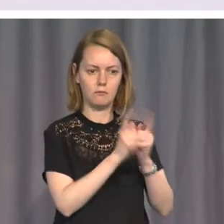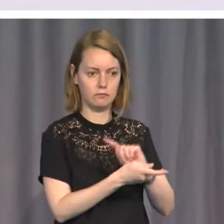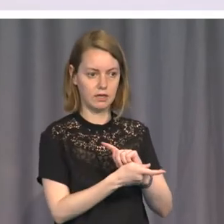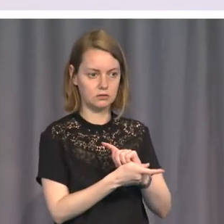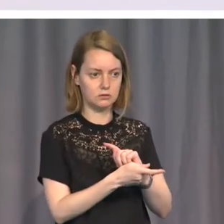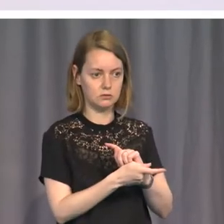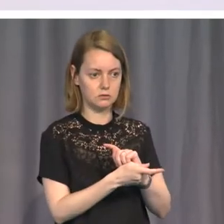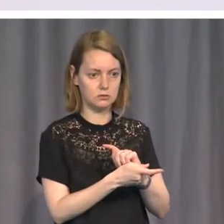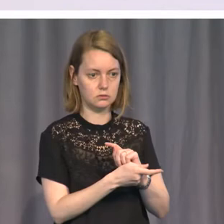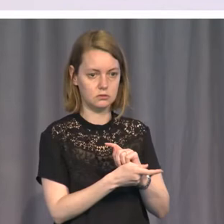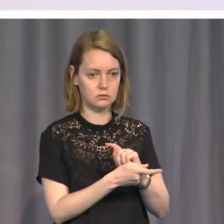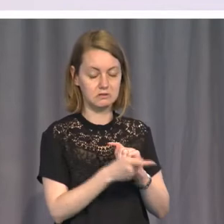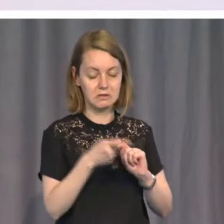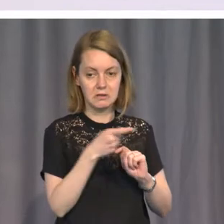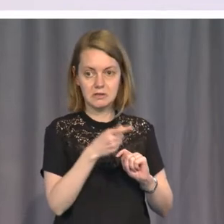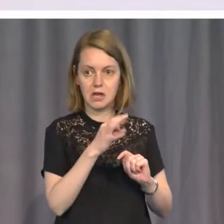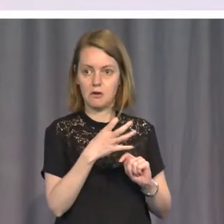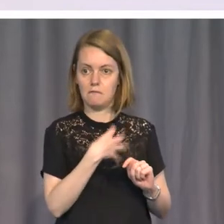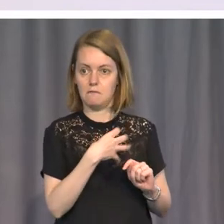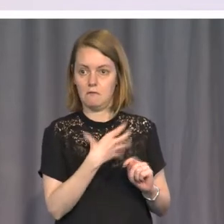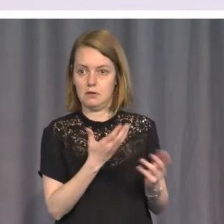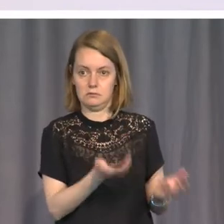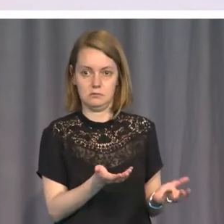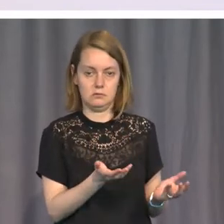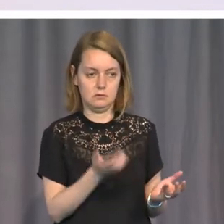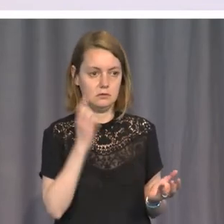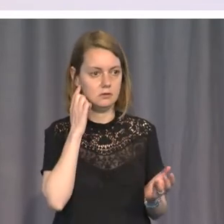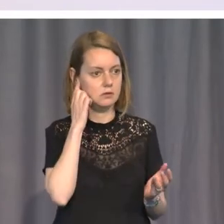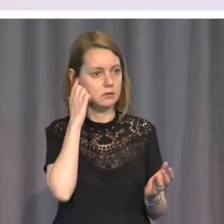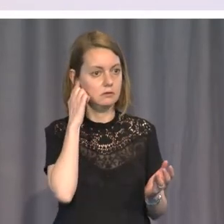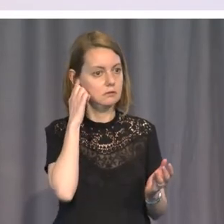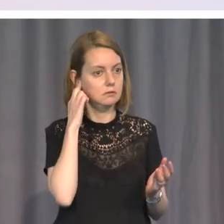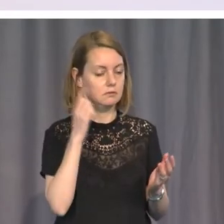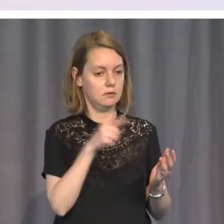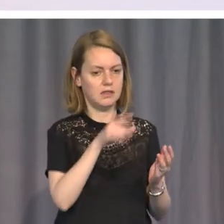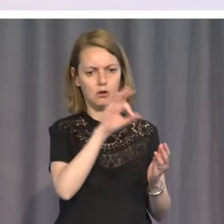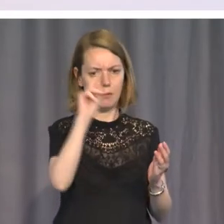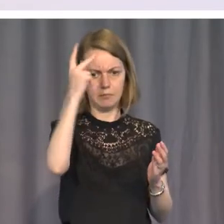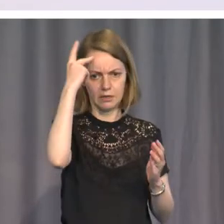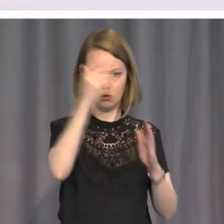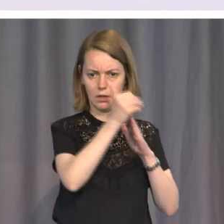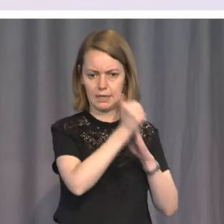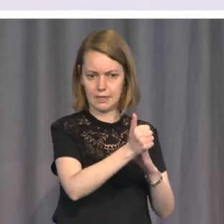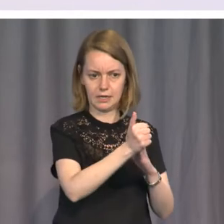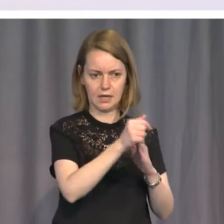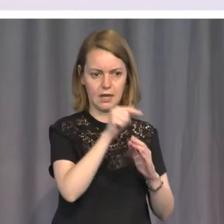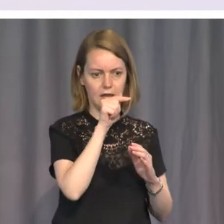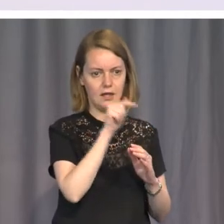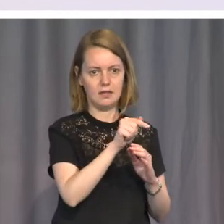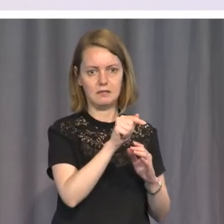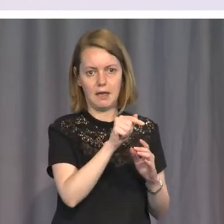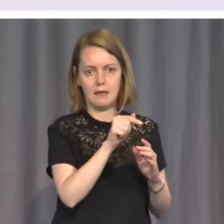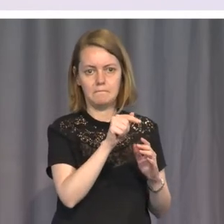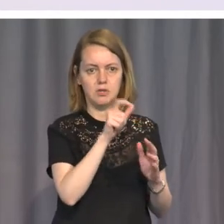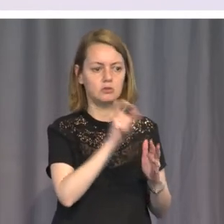political and military leaders. They're merely what one might term the train drivers to Auschwitz, the